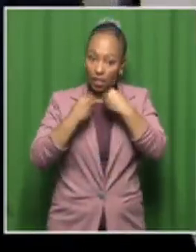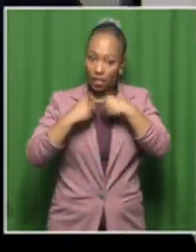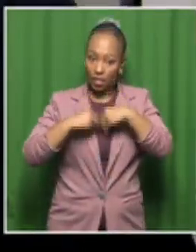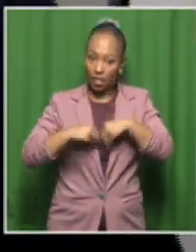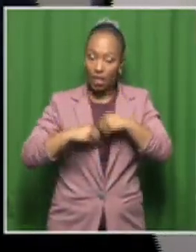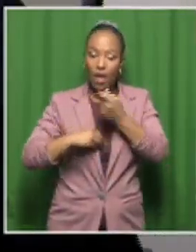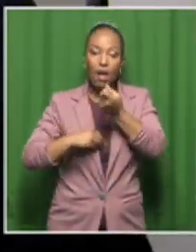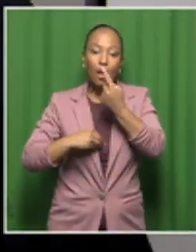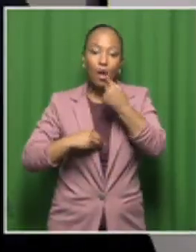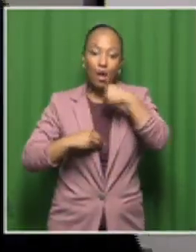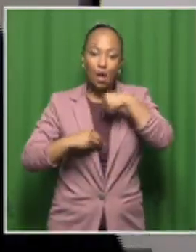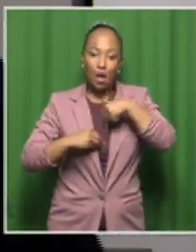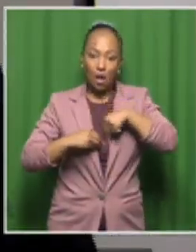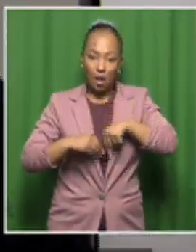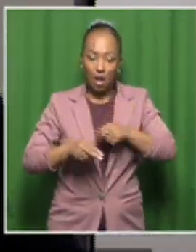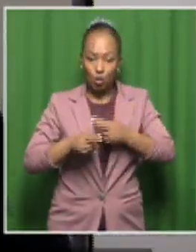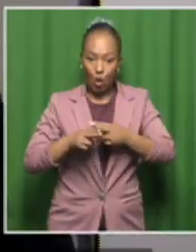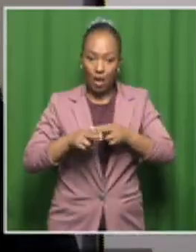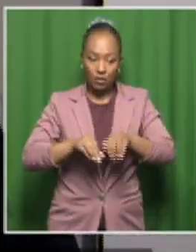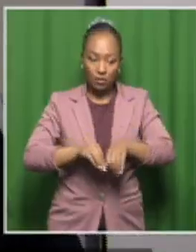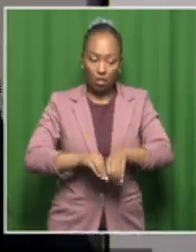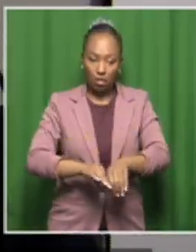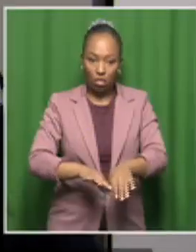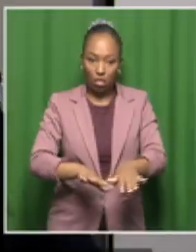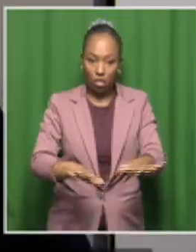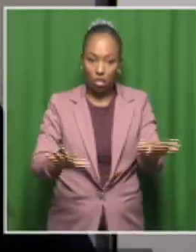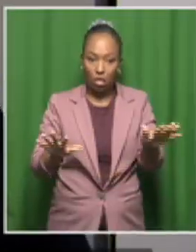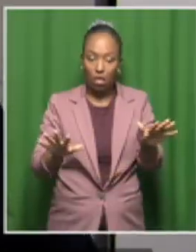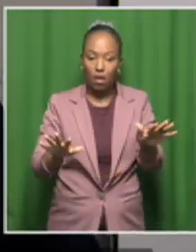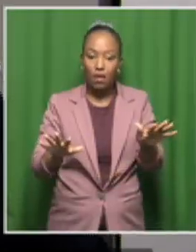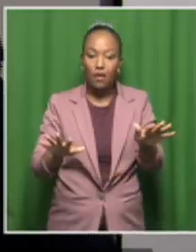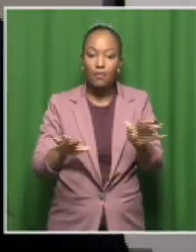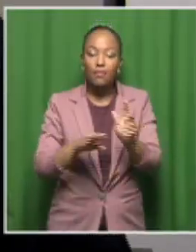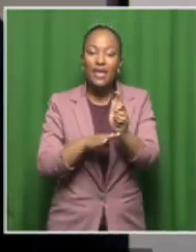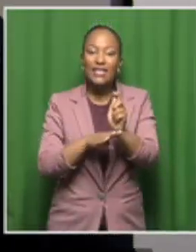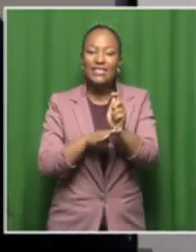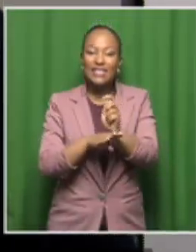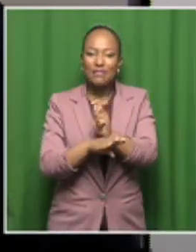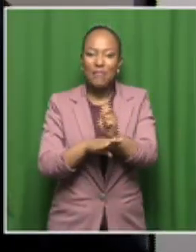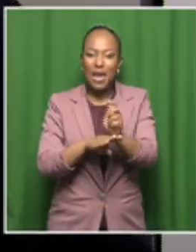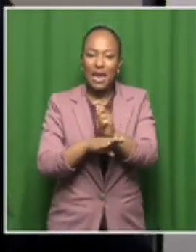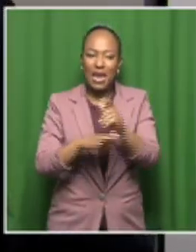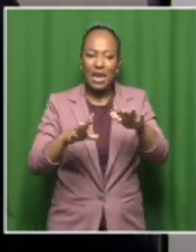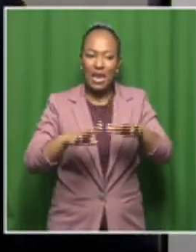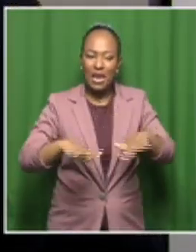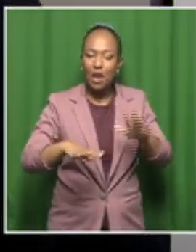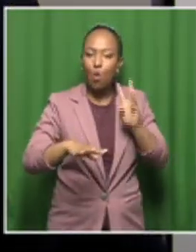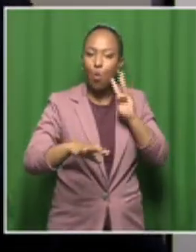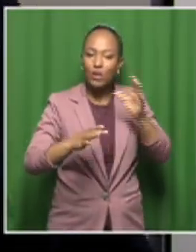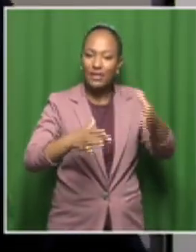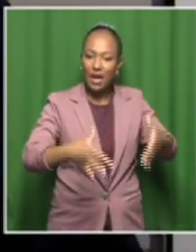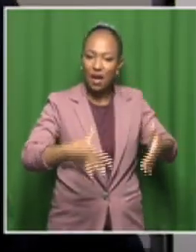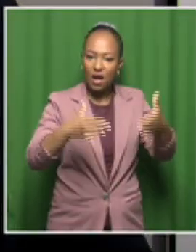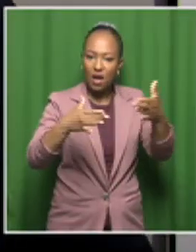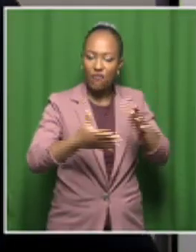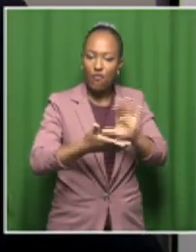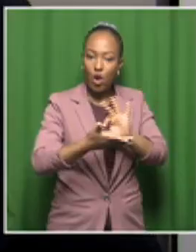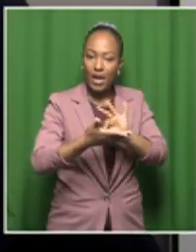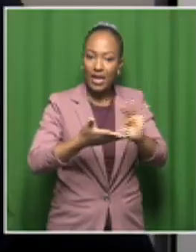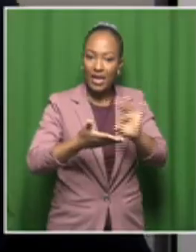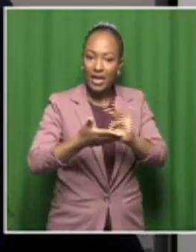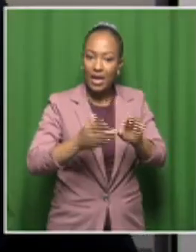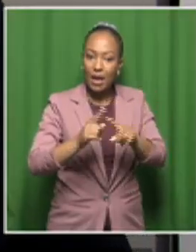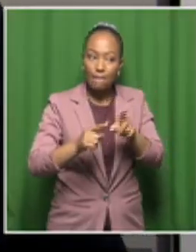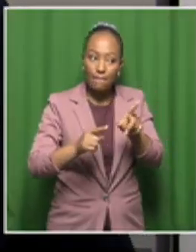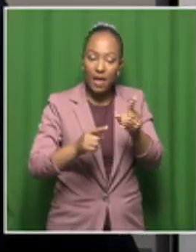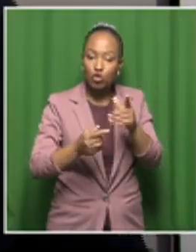end up into the sewers, and then they make their way into the treatment plants. And some of the treatment plants, they don't have the capacity in removing these